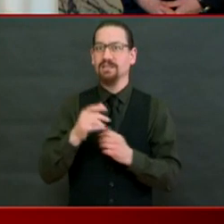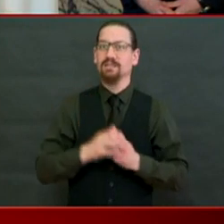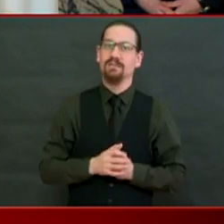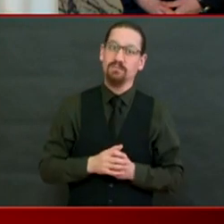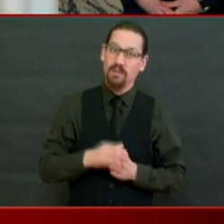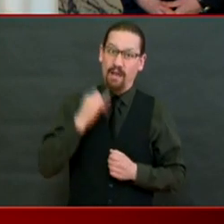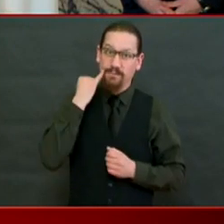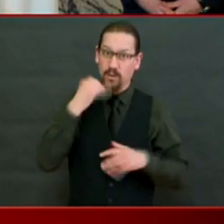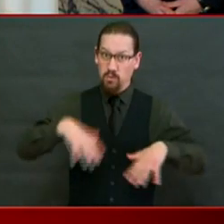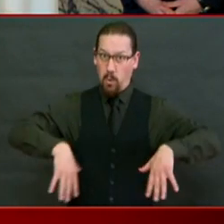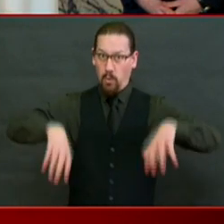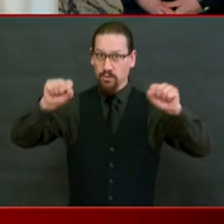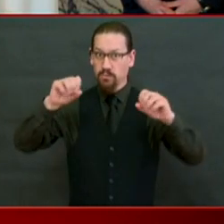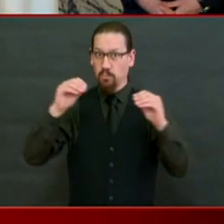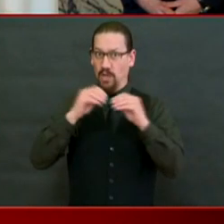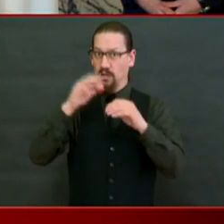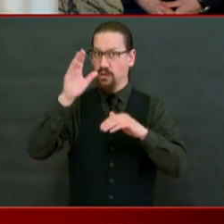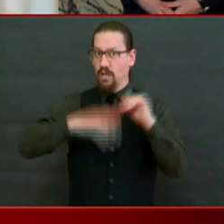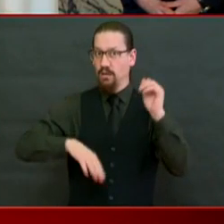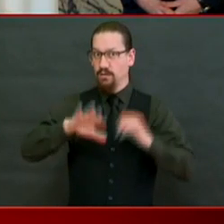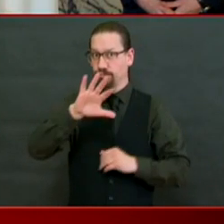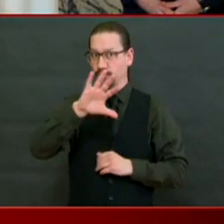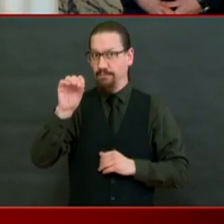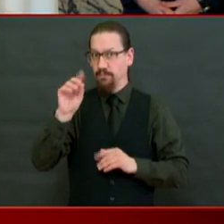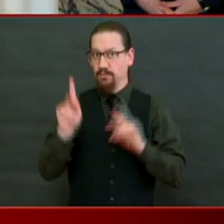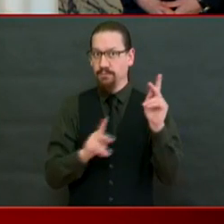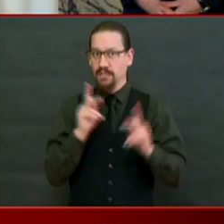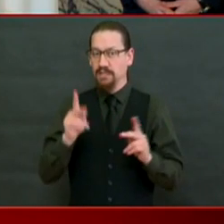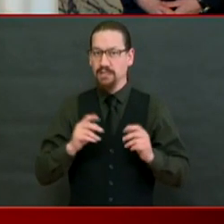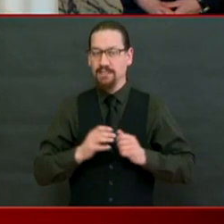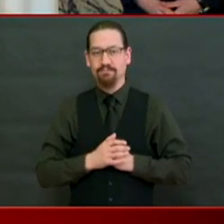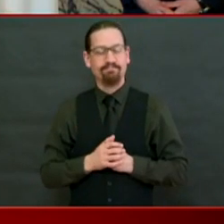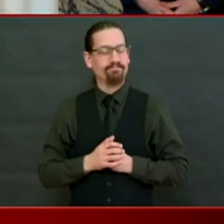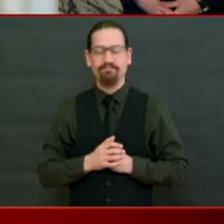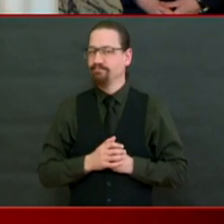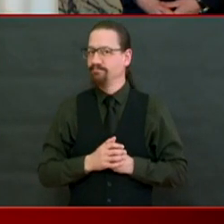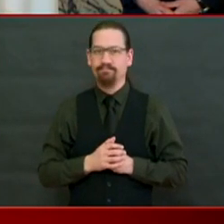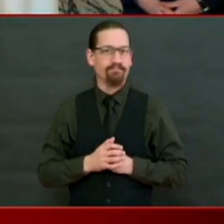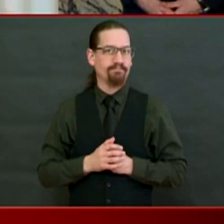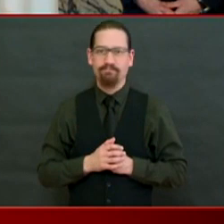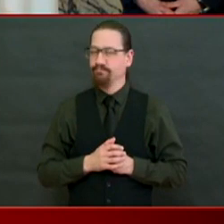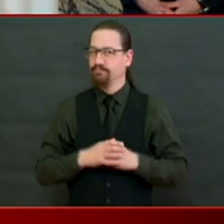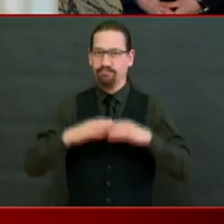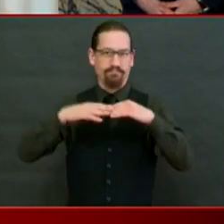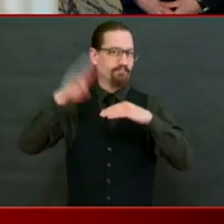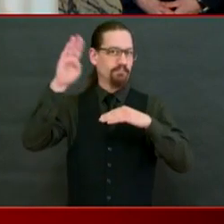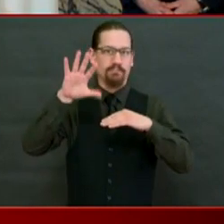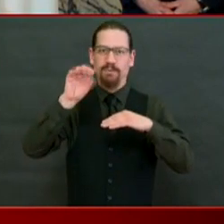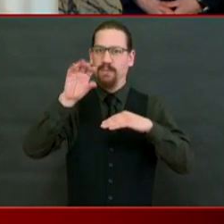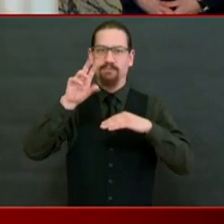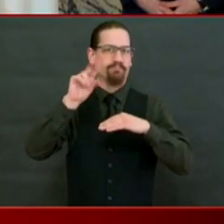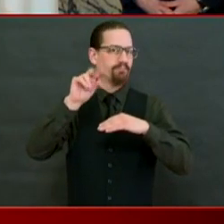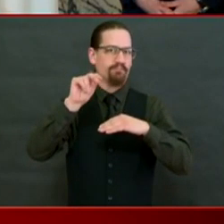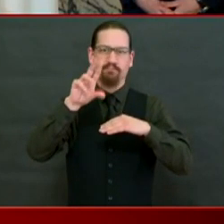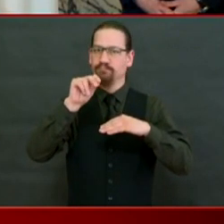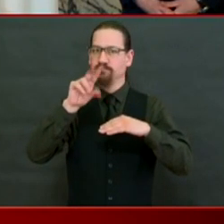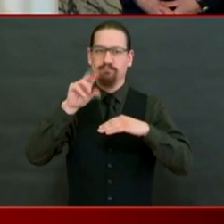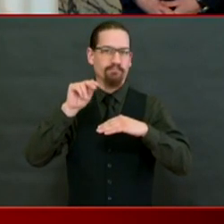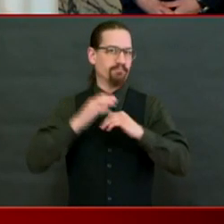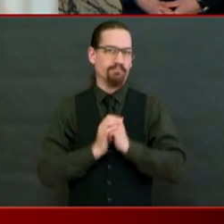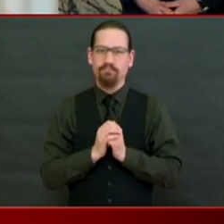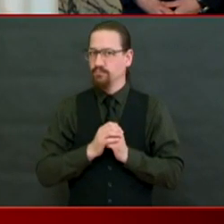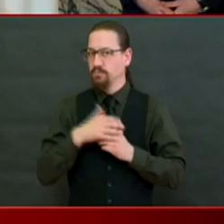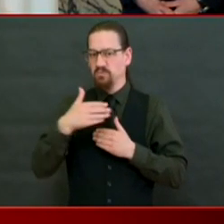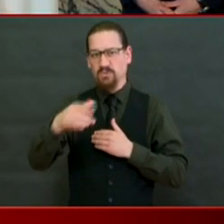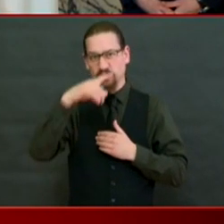it's not likely you're going to be able to have that wedding in person this summer in Rhode